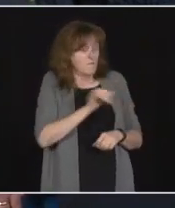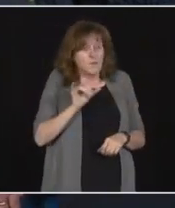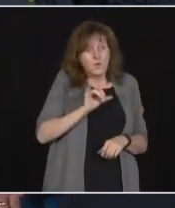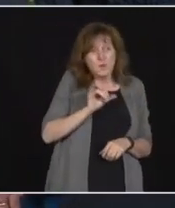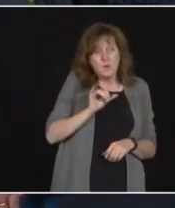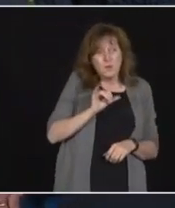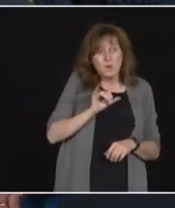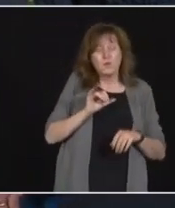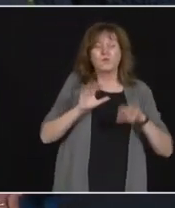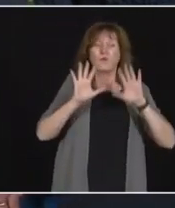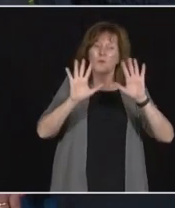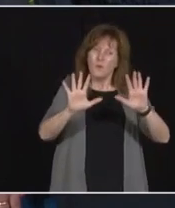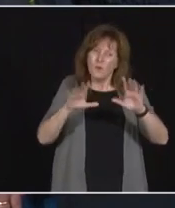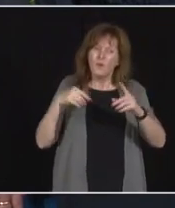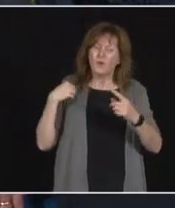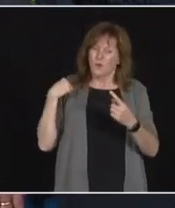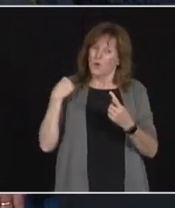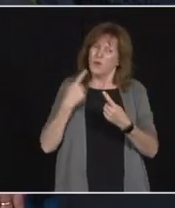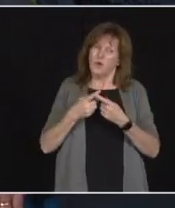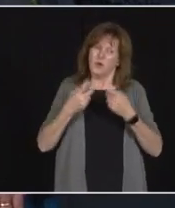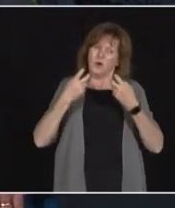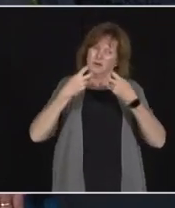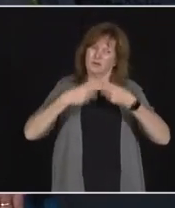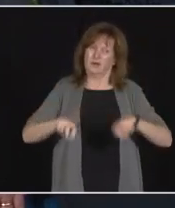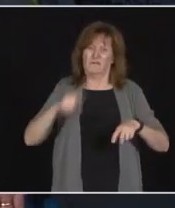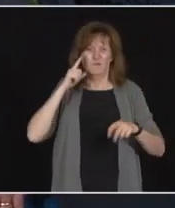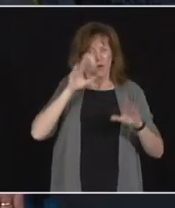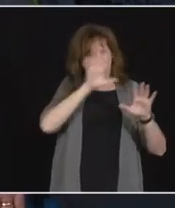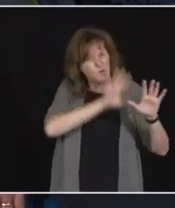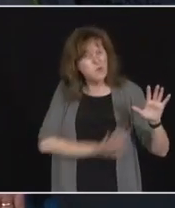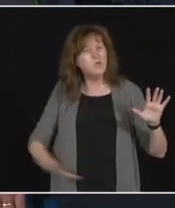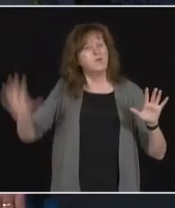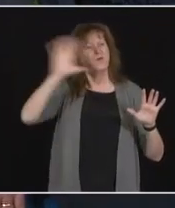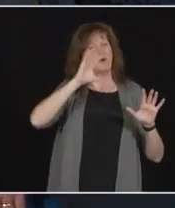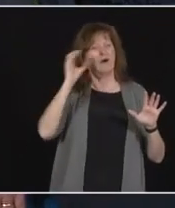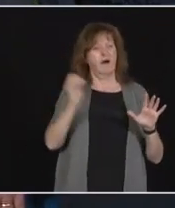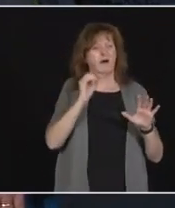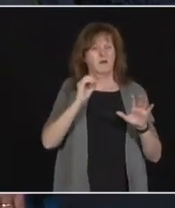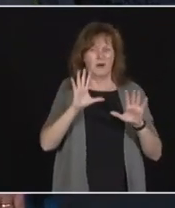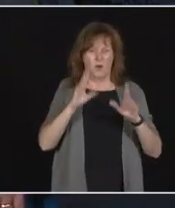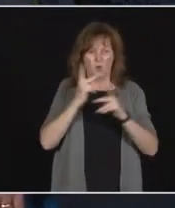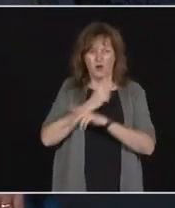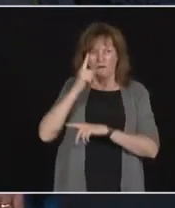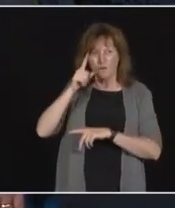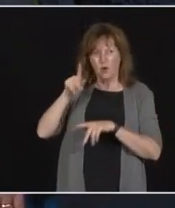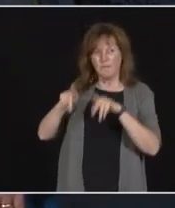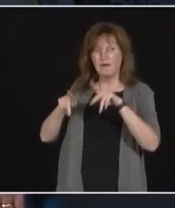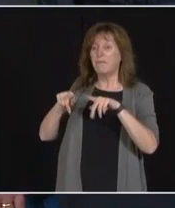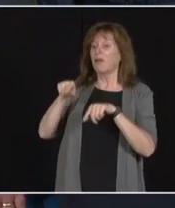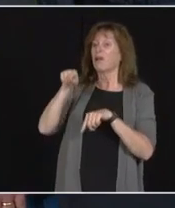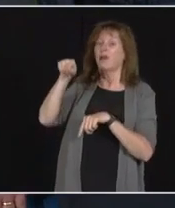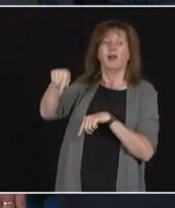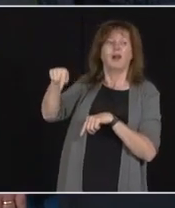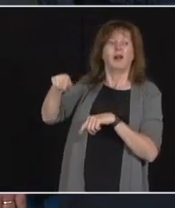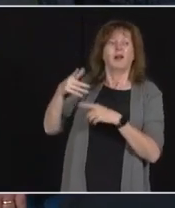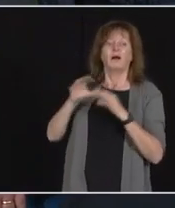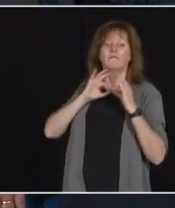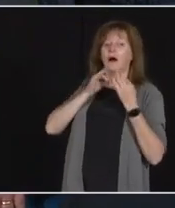difficult time for our province but it has been especially difficult for those separated from their loved ones as the premier mentioned.